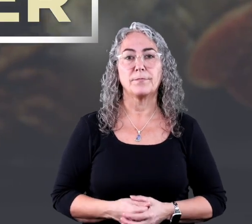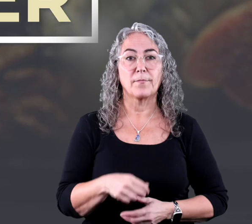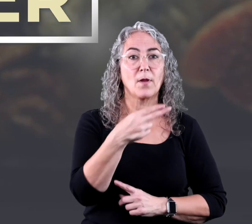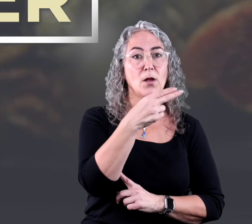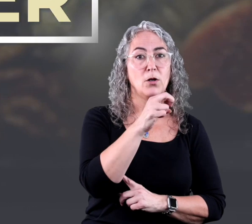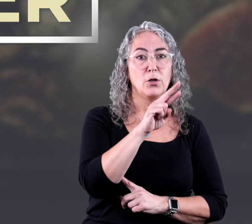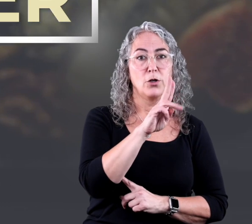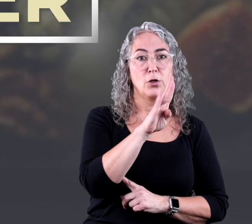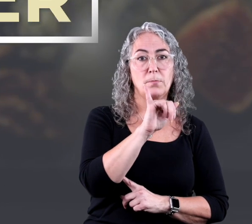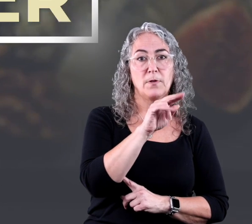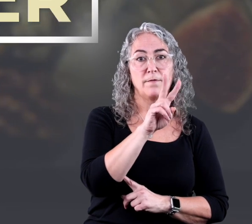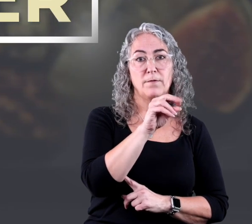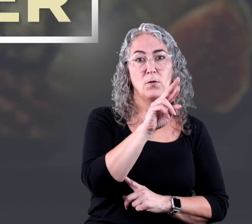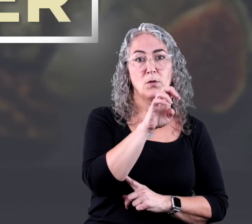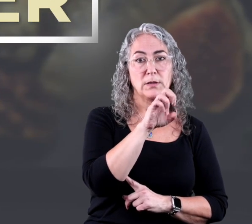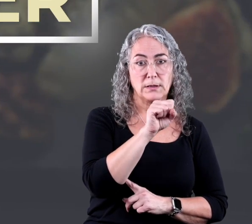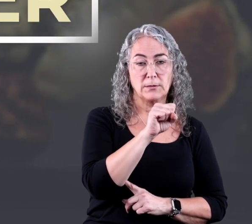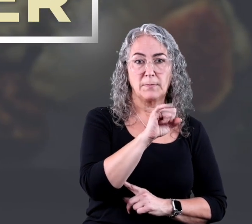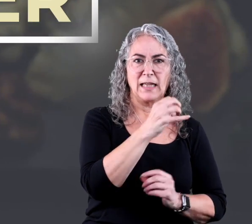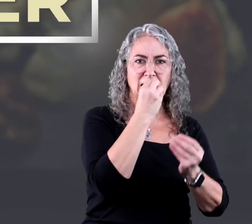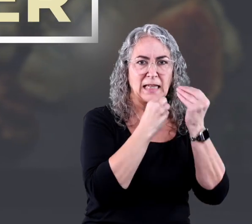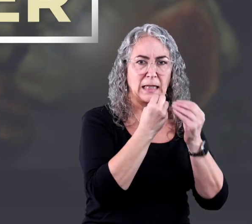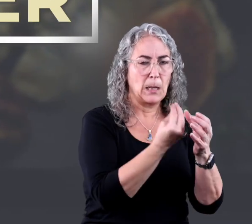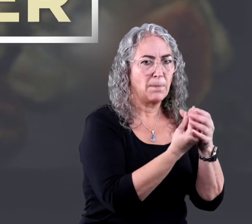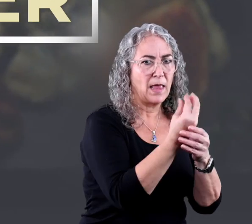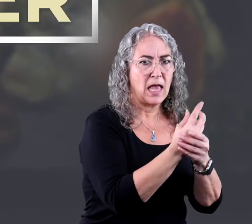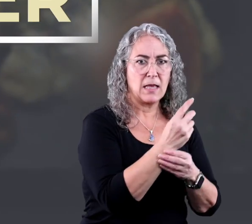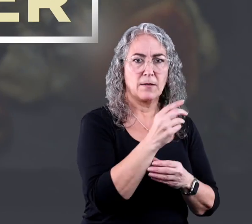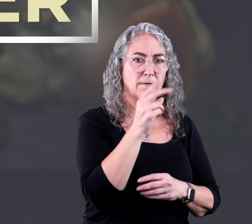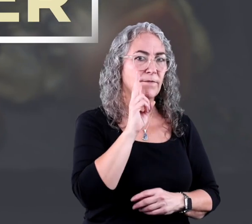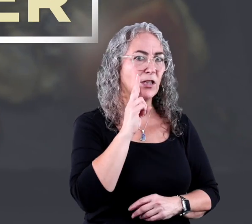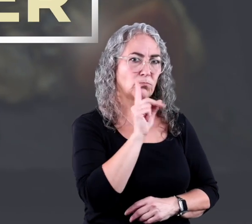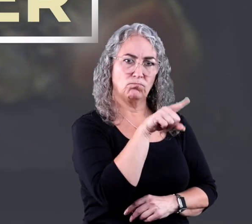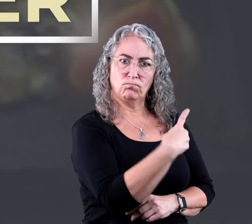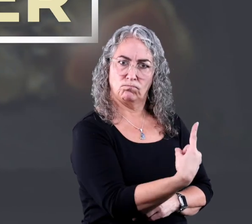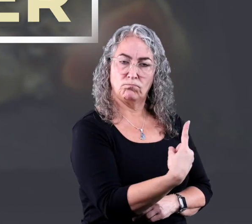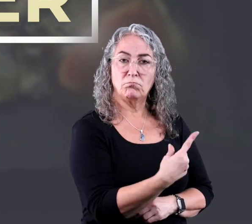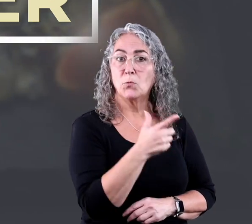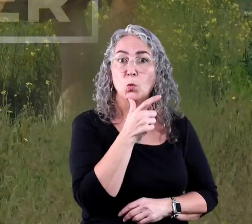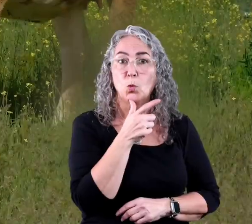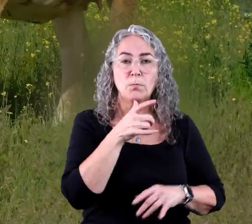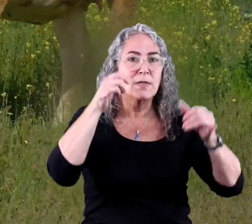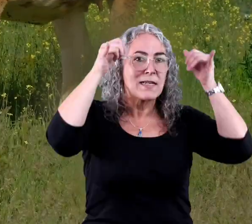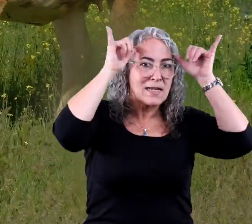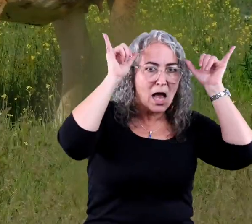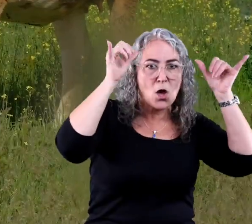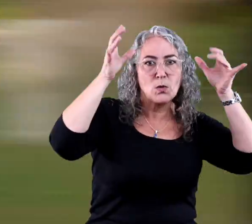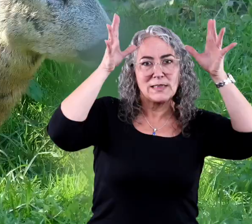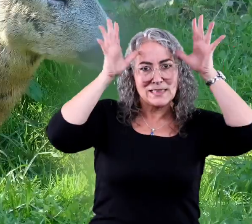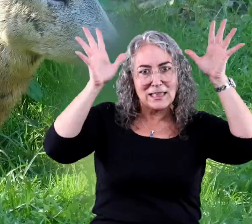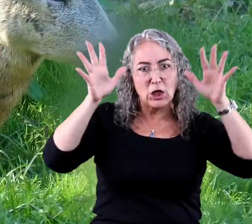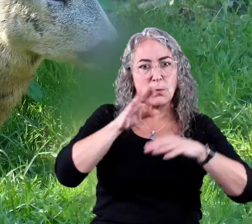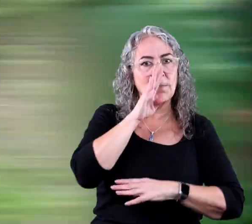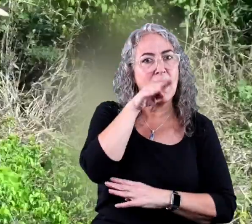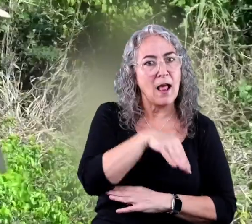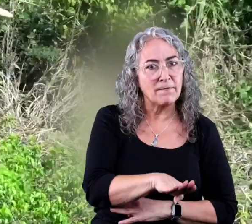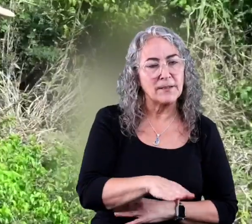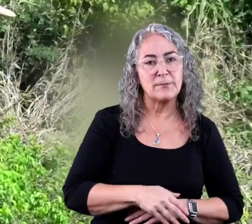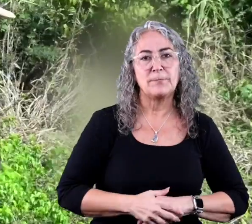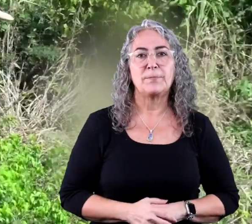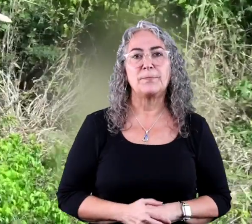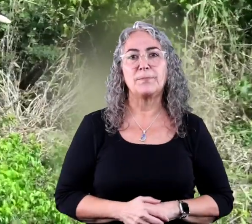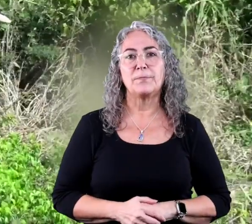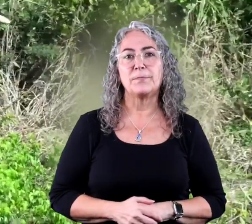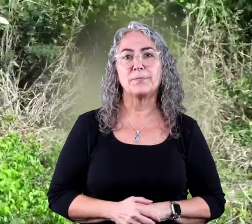eat. Herbivores are organisms that eat only plants and vegetables. Cows, deer, and